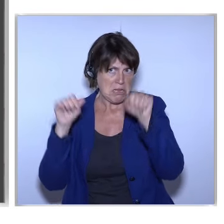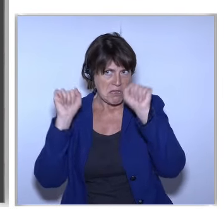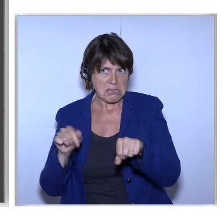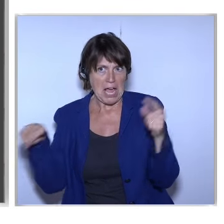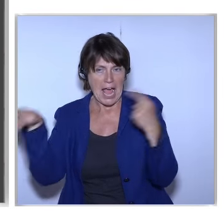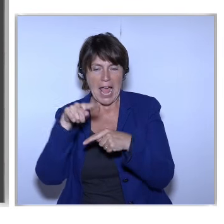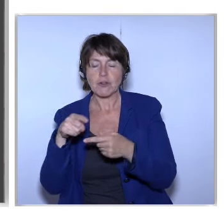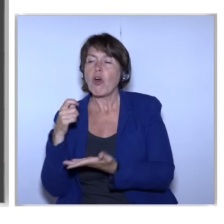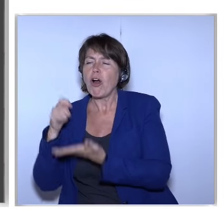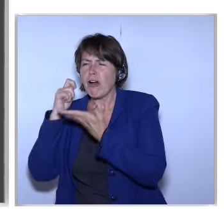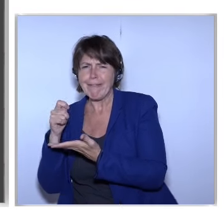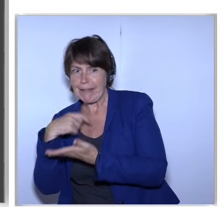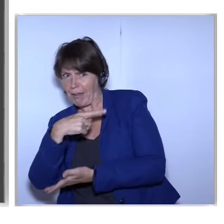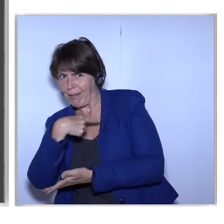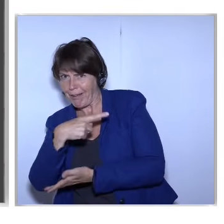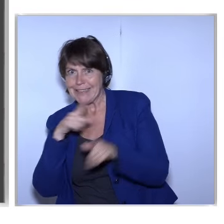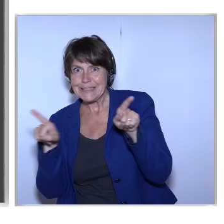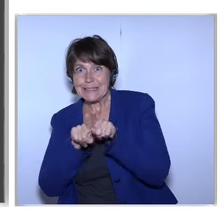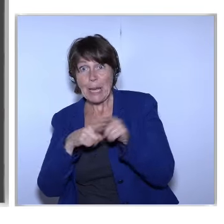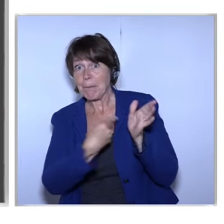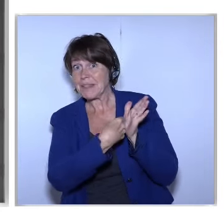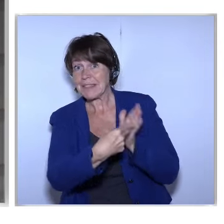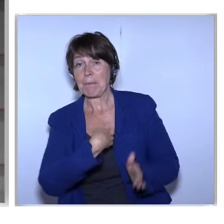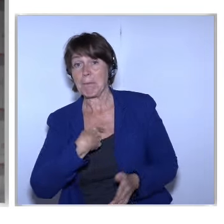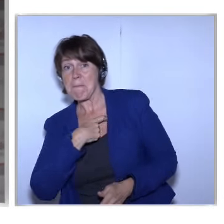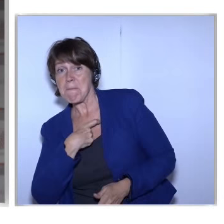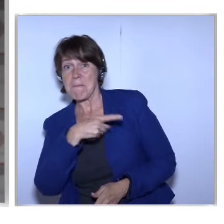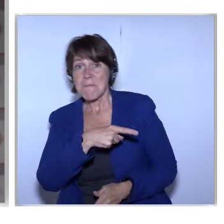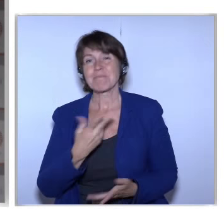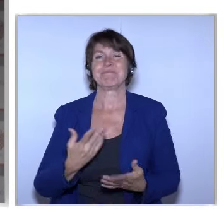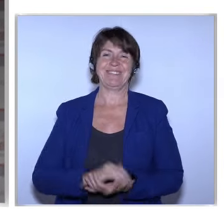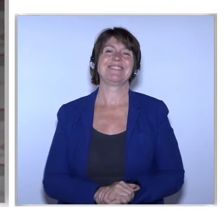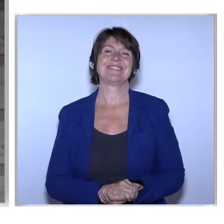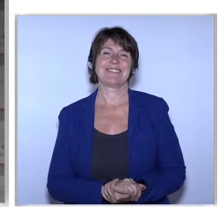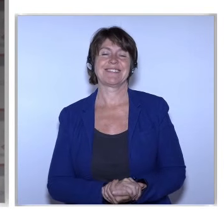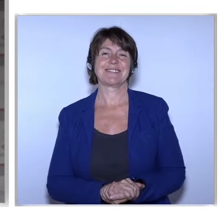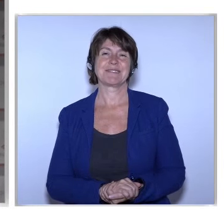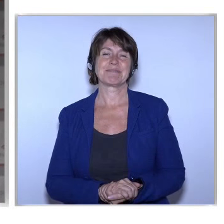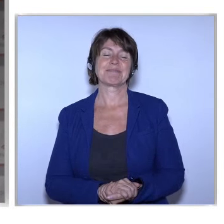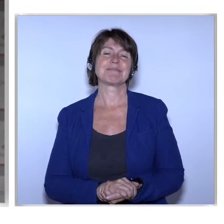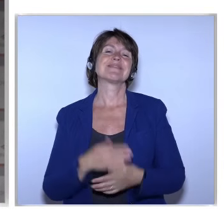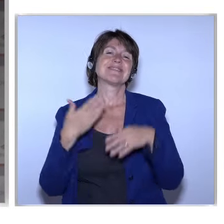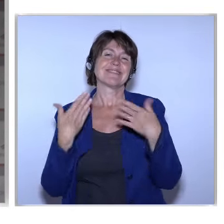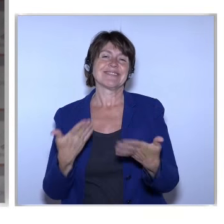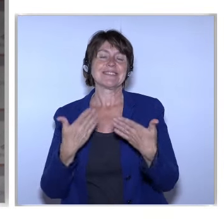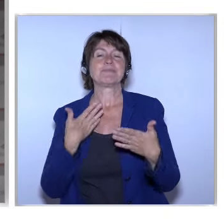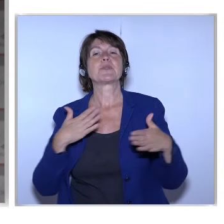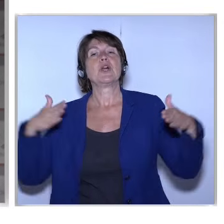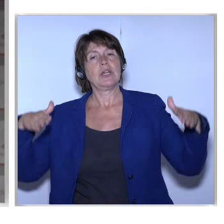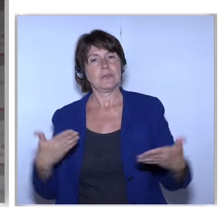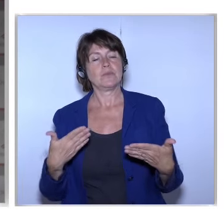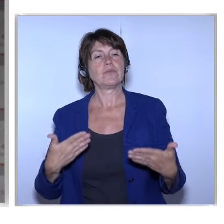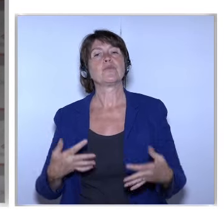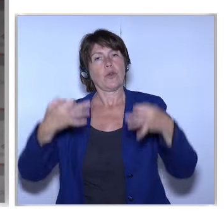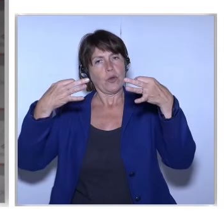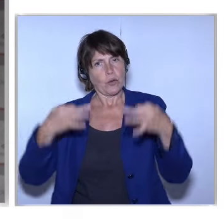play over coffee Right, so Let me now introduce the formal part of